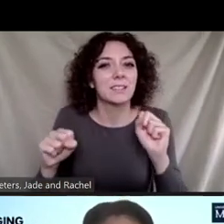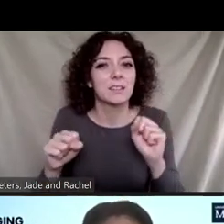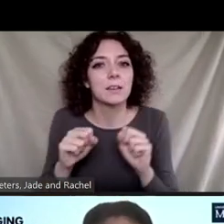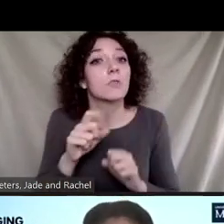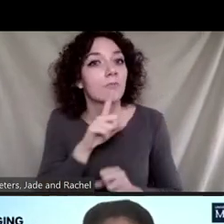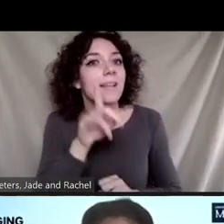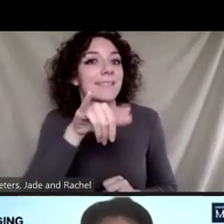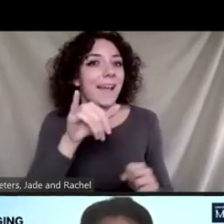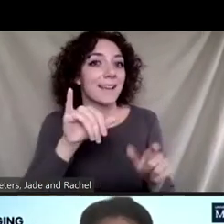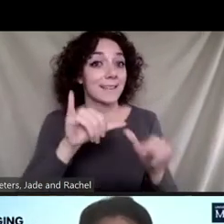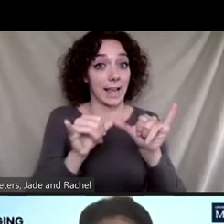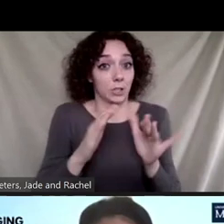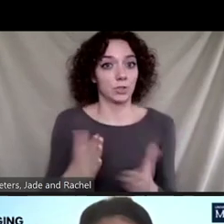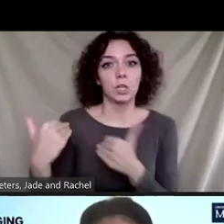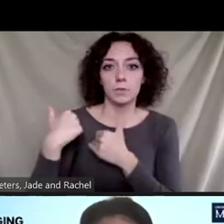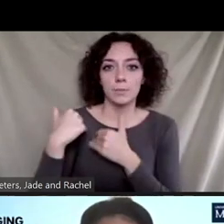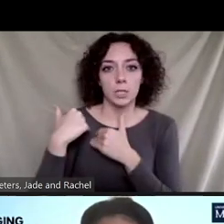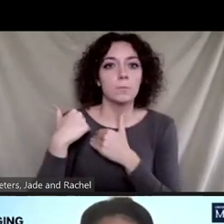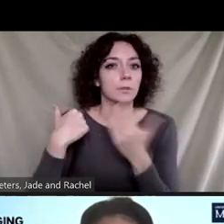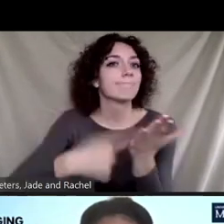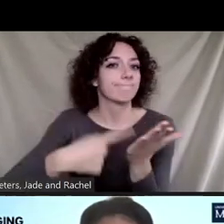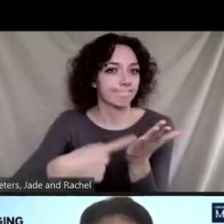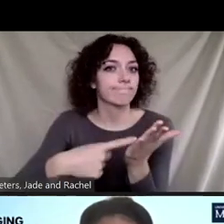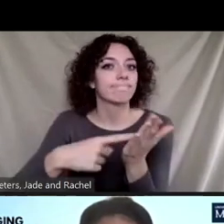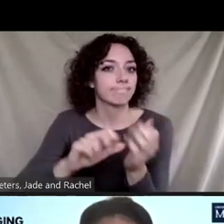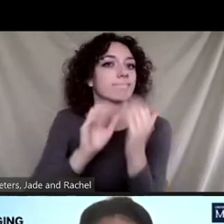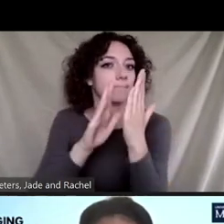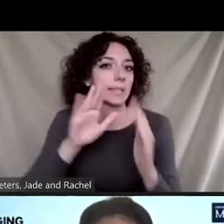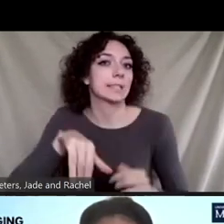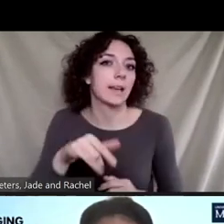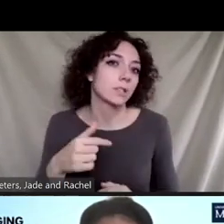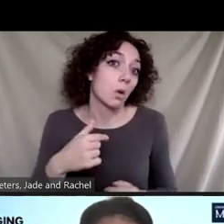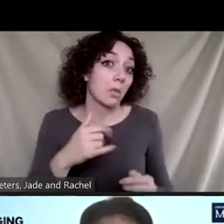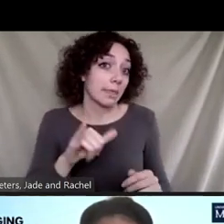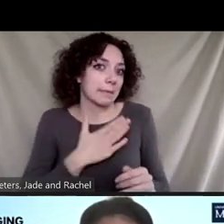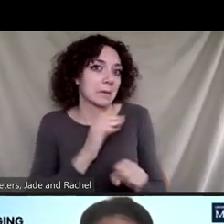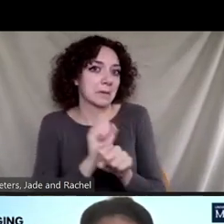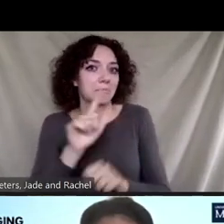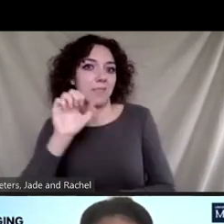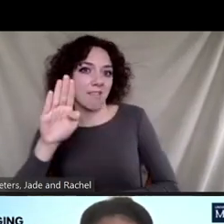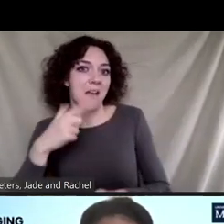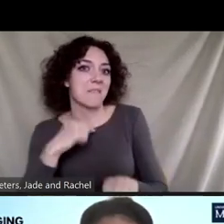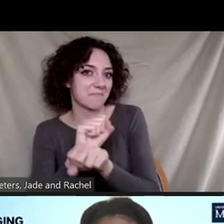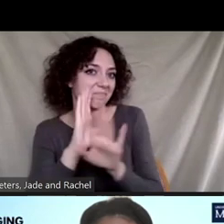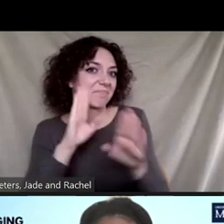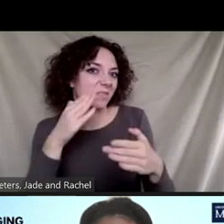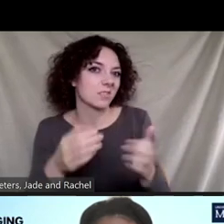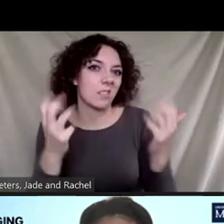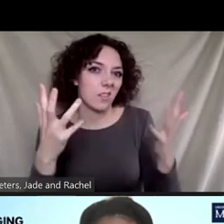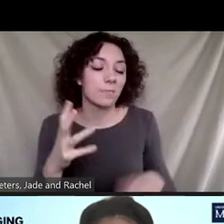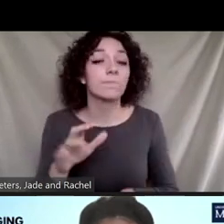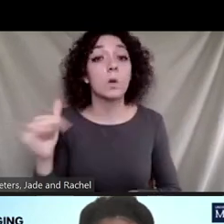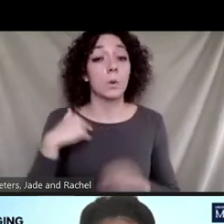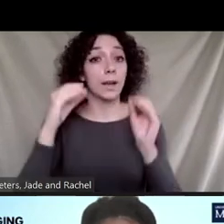address. And so that's what we look at a lot in my lab. In terms of teaching, I teach a course, Introduction to